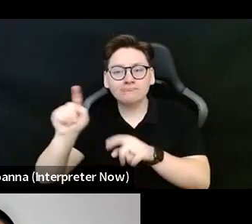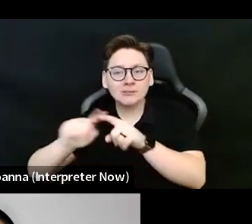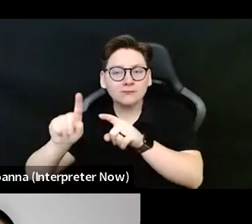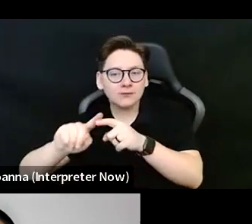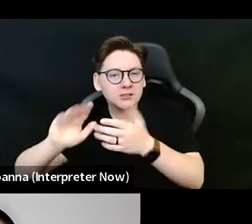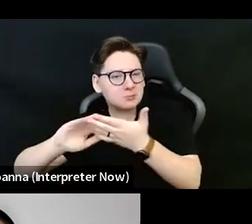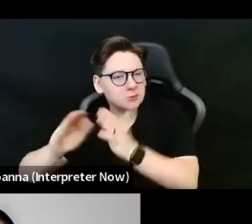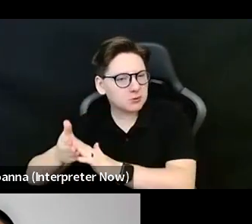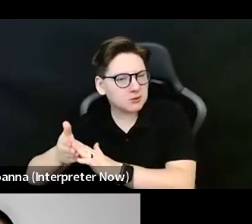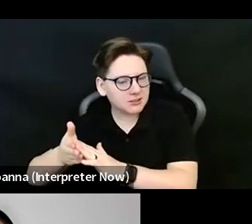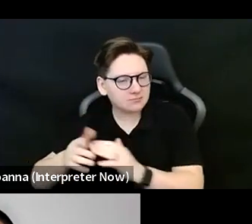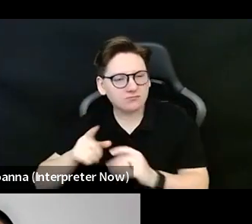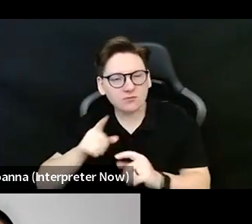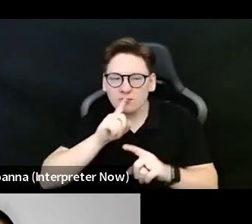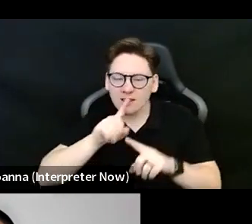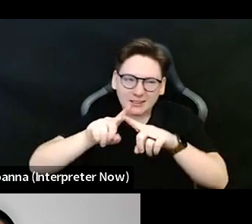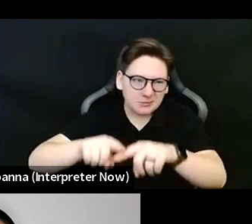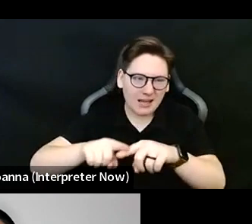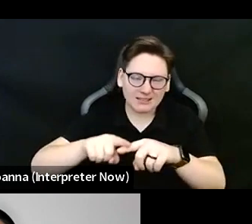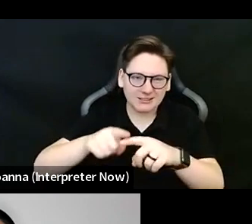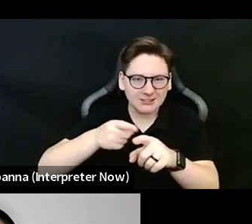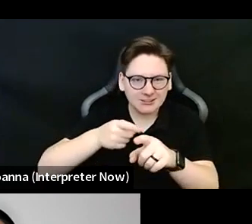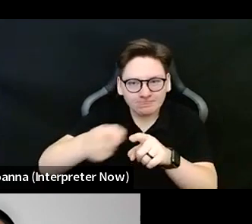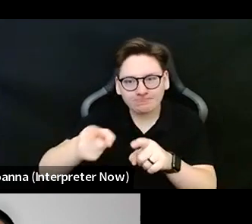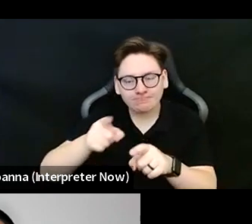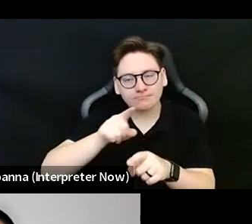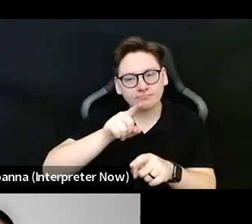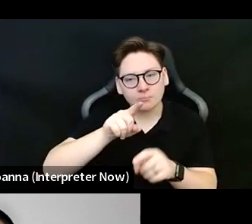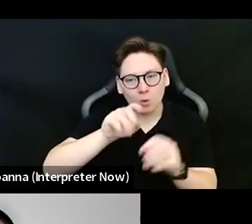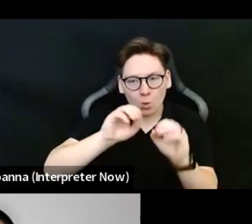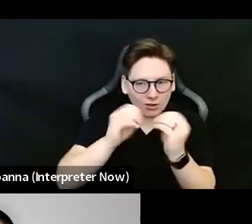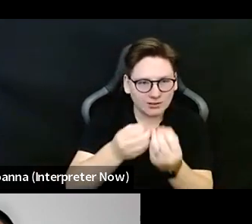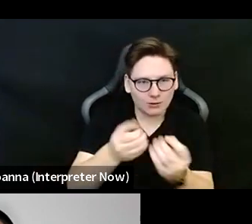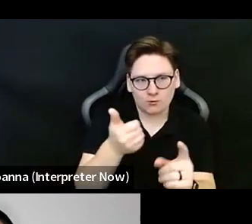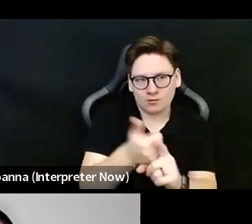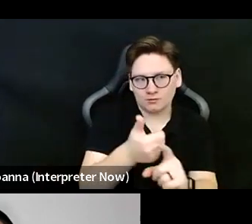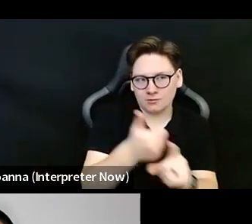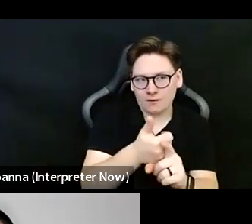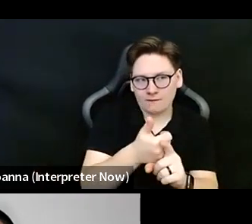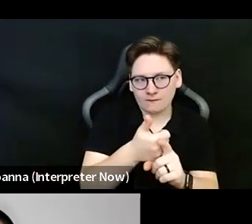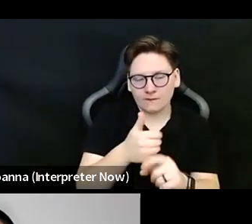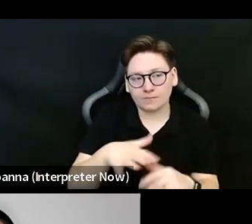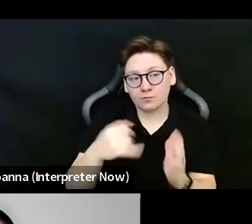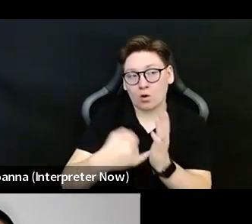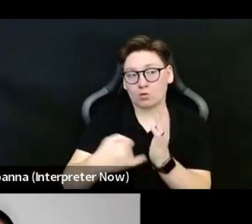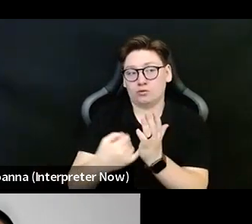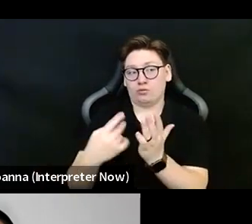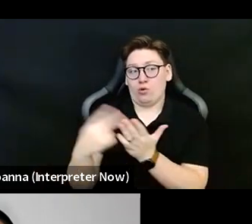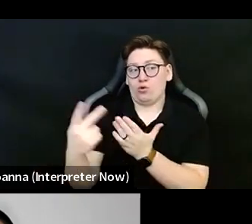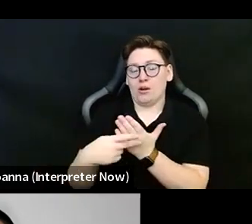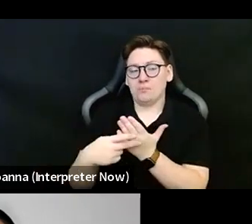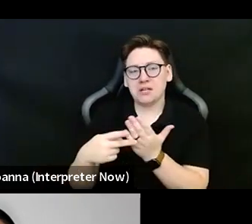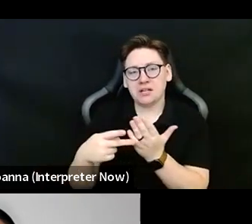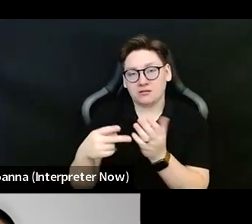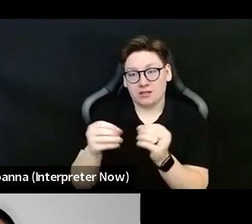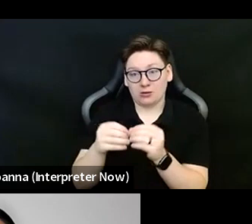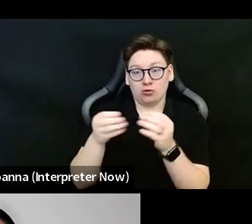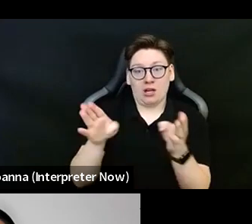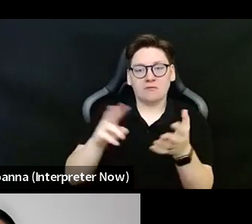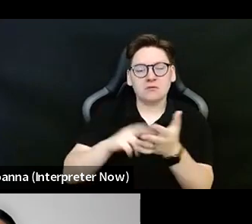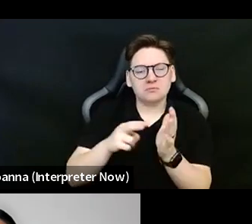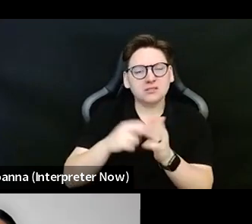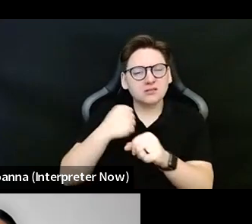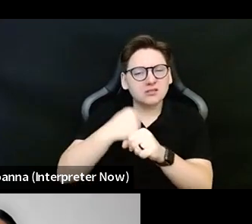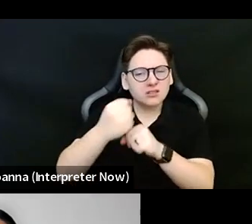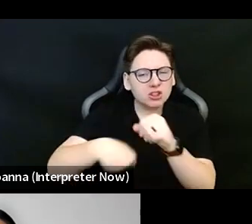Again, sort of depends more on the organization, but arts programming just generally means years of activity